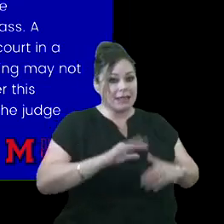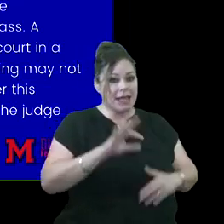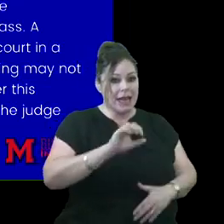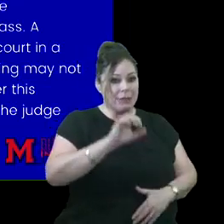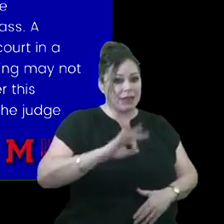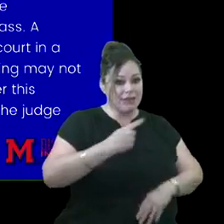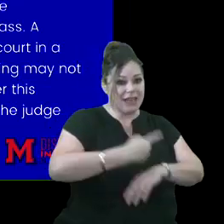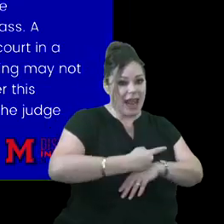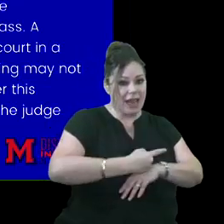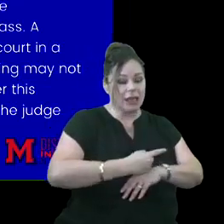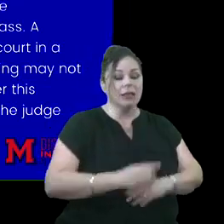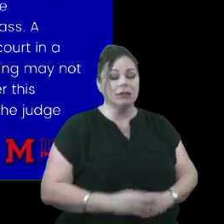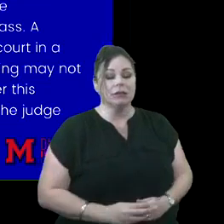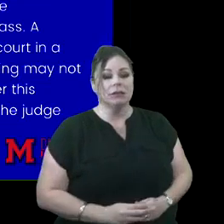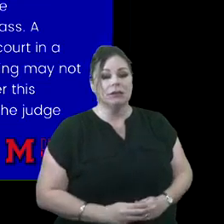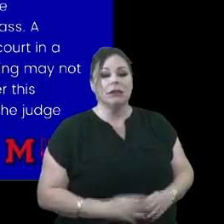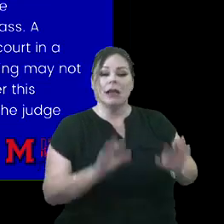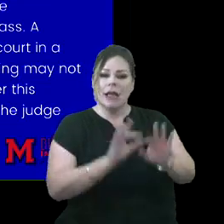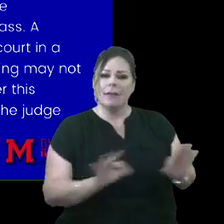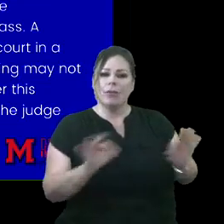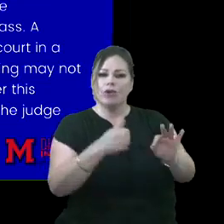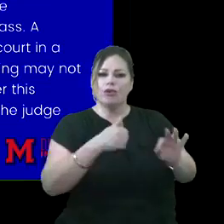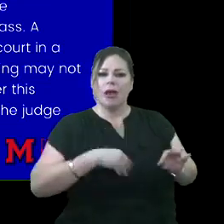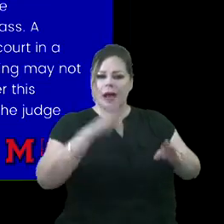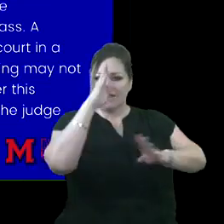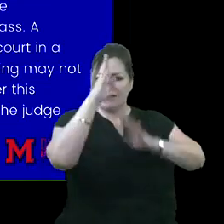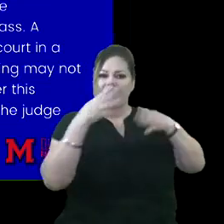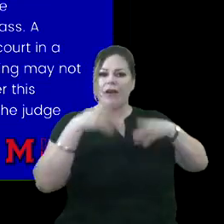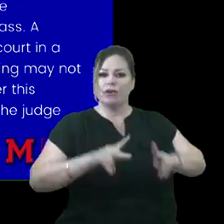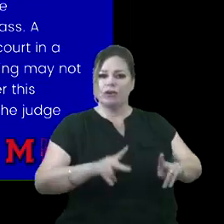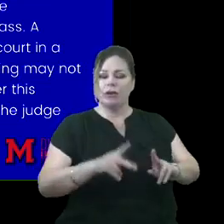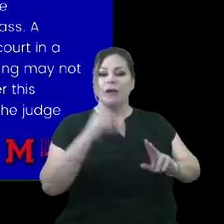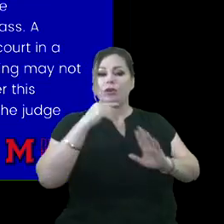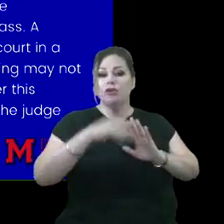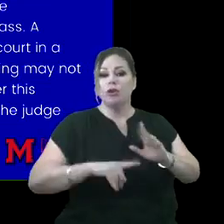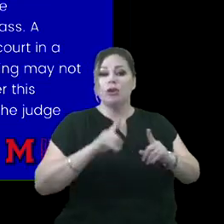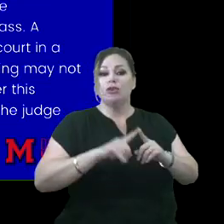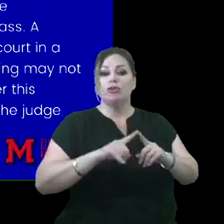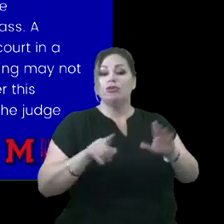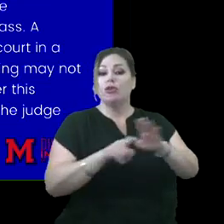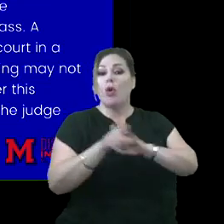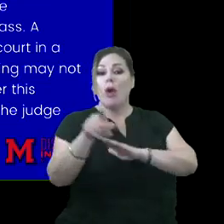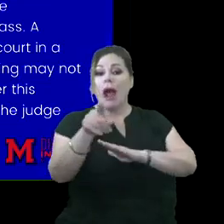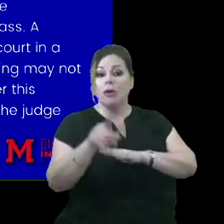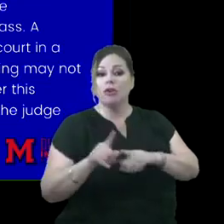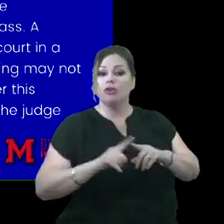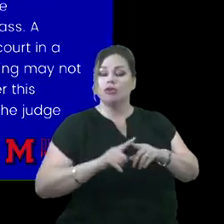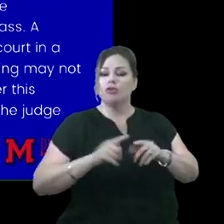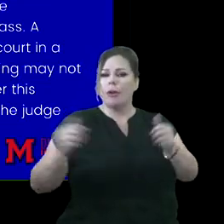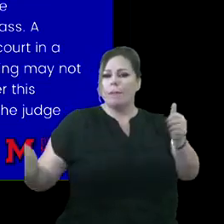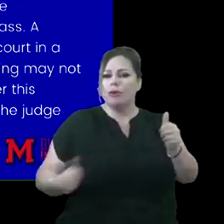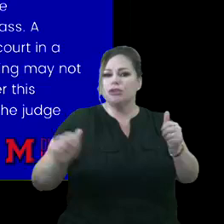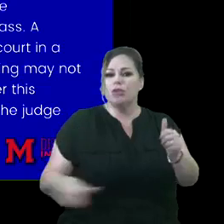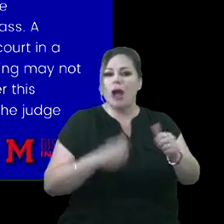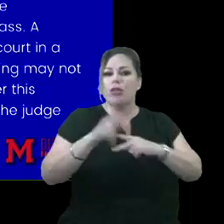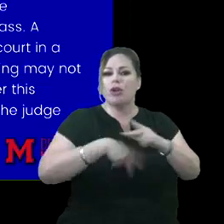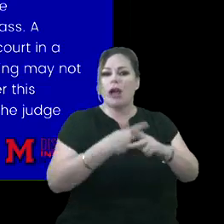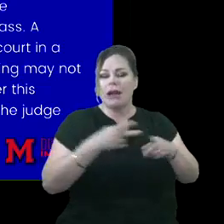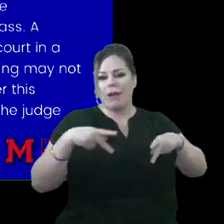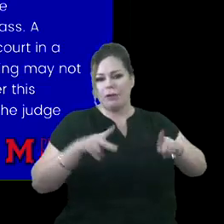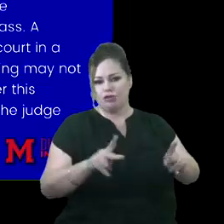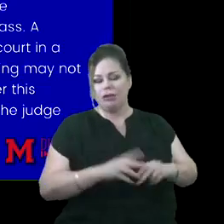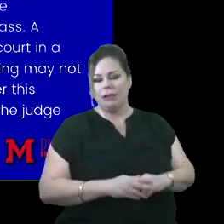we really want to have an innovative opportunity for our students to go out to pursue other types of